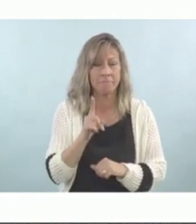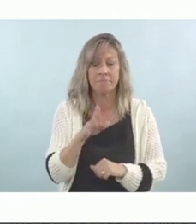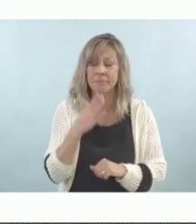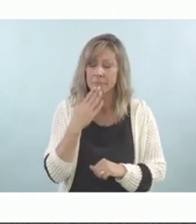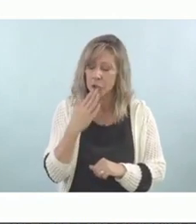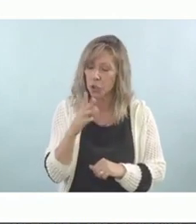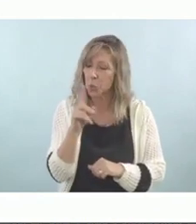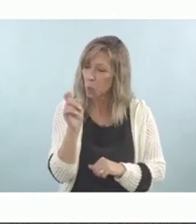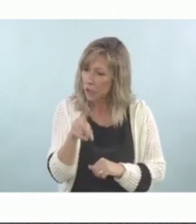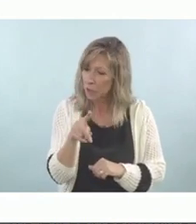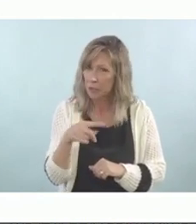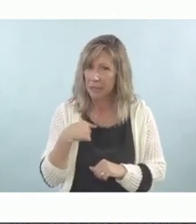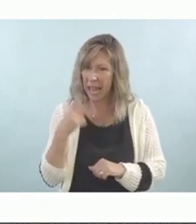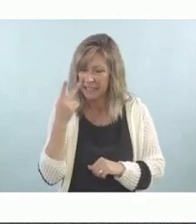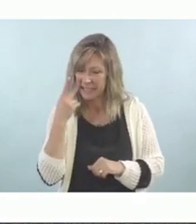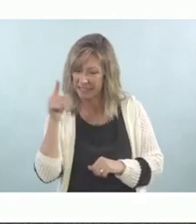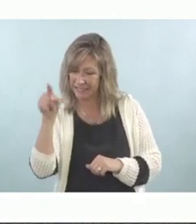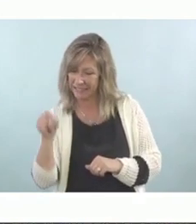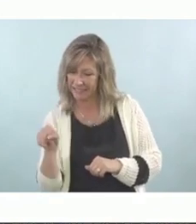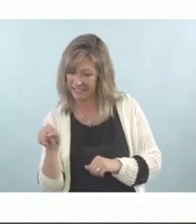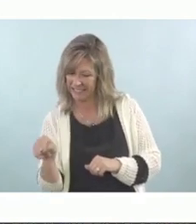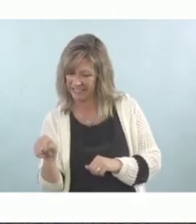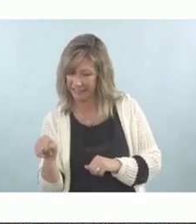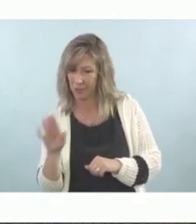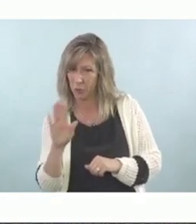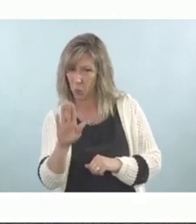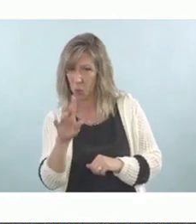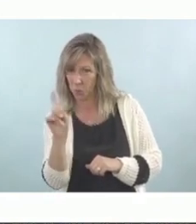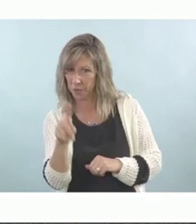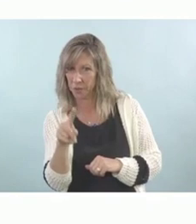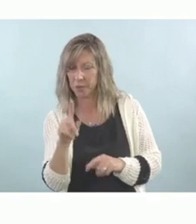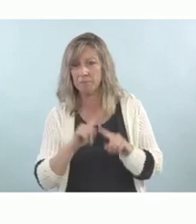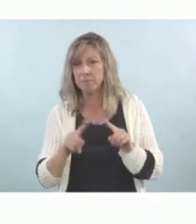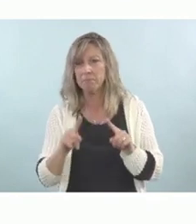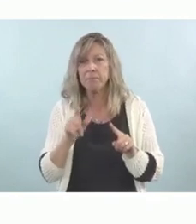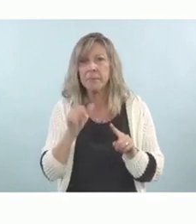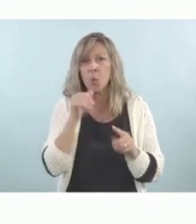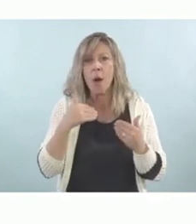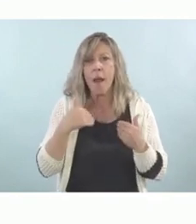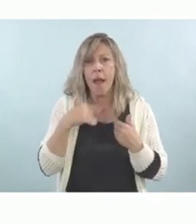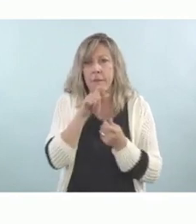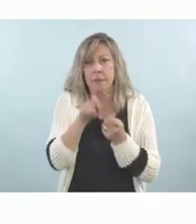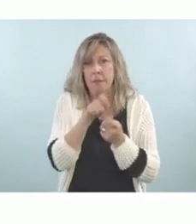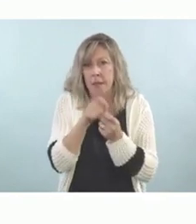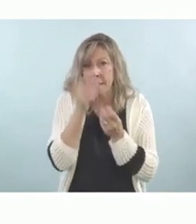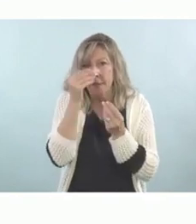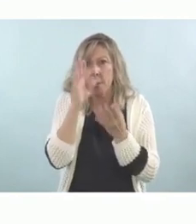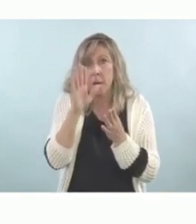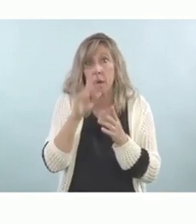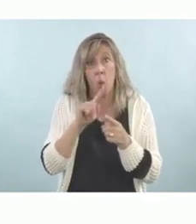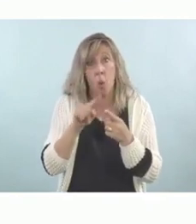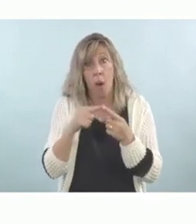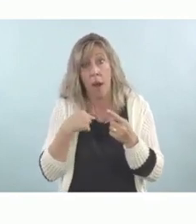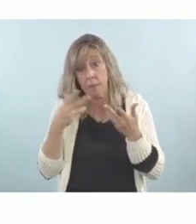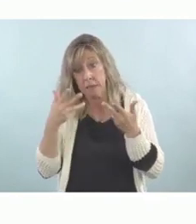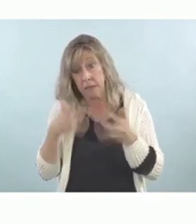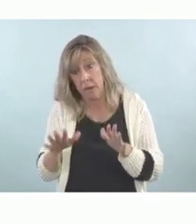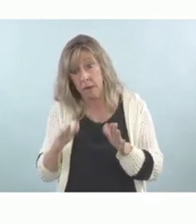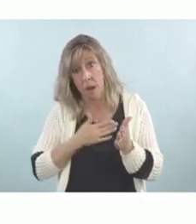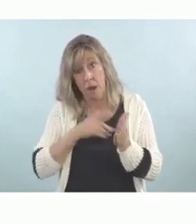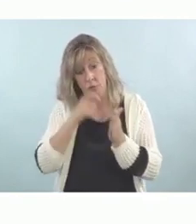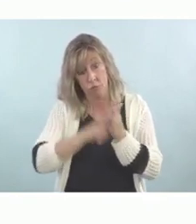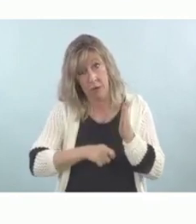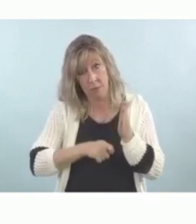I had that at my fingertips, but I do not. So I'll tell you what, when I'm done with my write-up in the next four to six weeks,